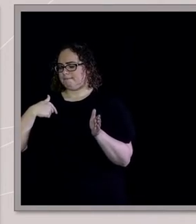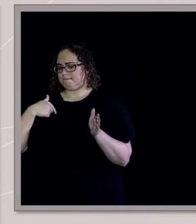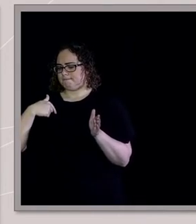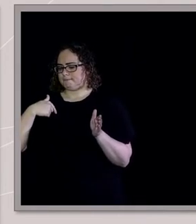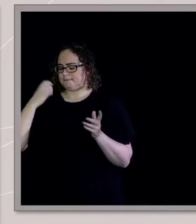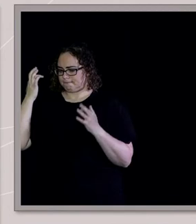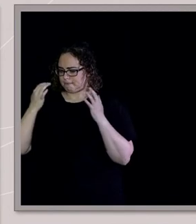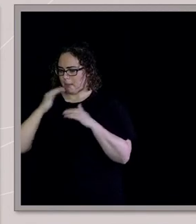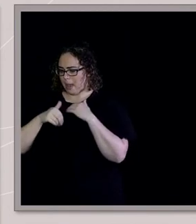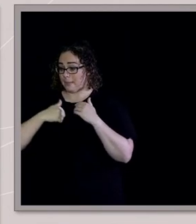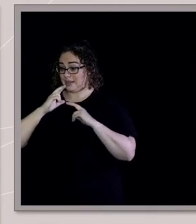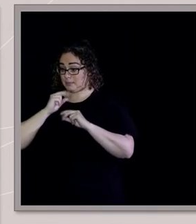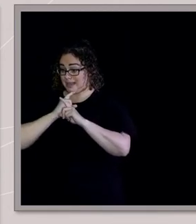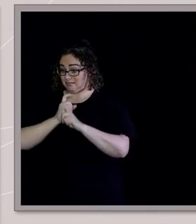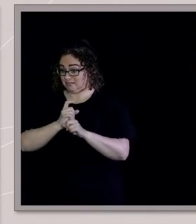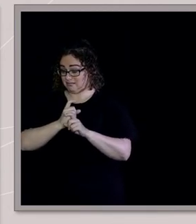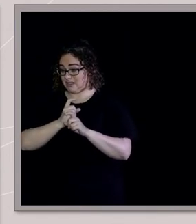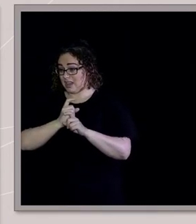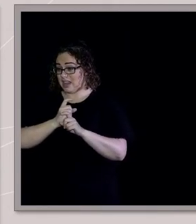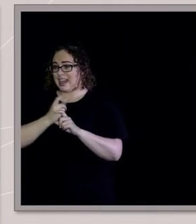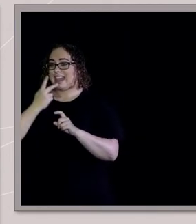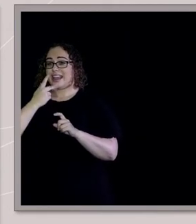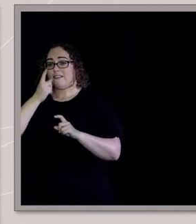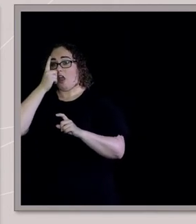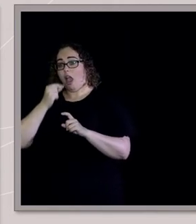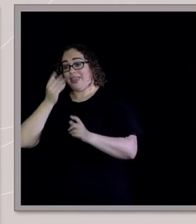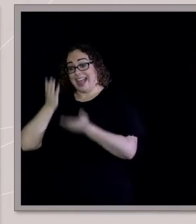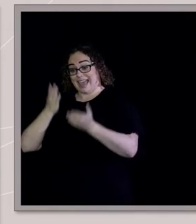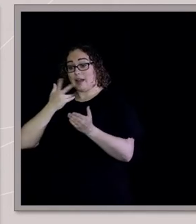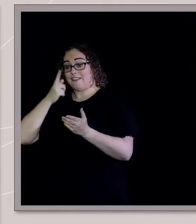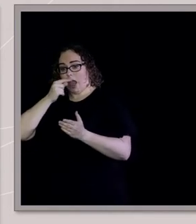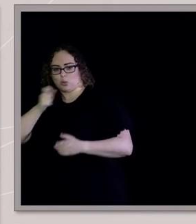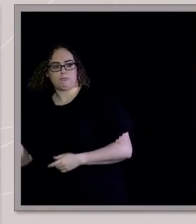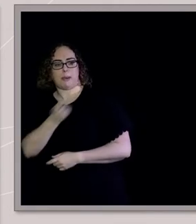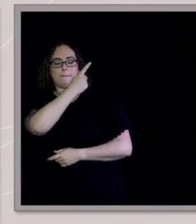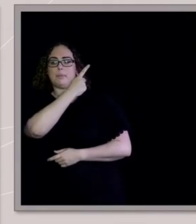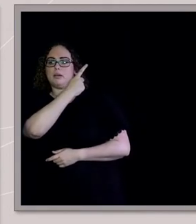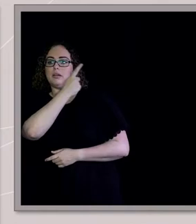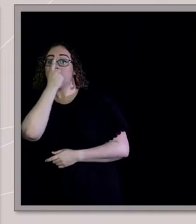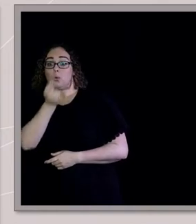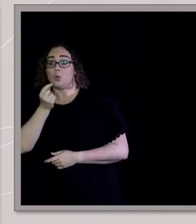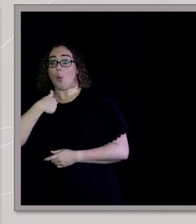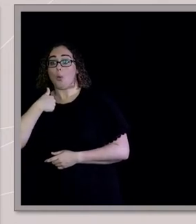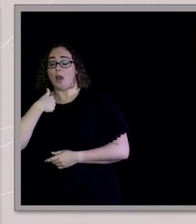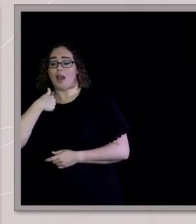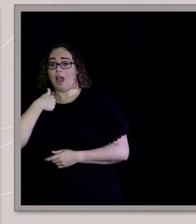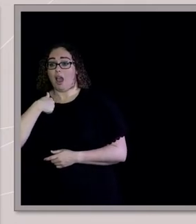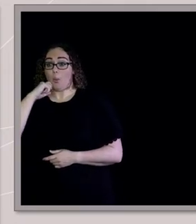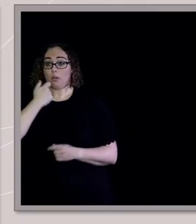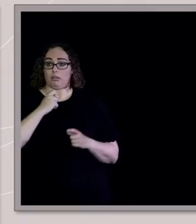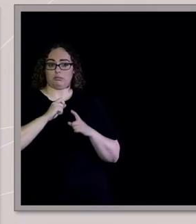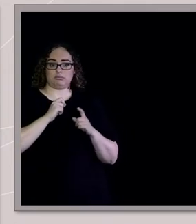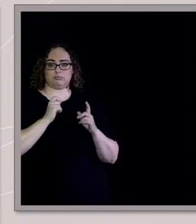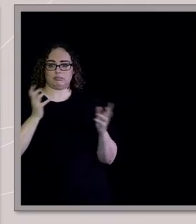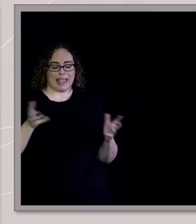if I could have, like, hit those doubts for six in that moment, I would have. But they would not go away. And